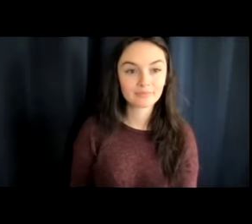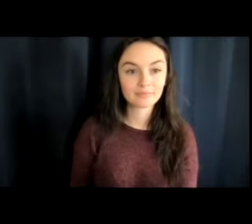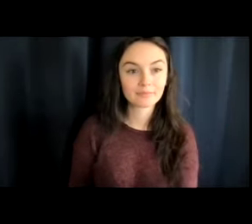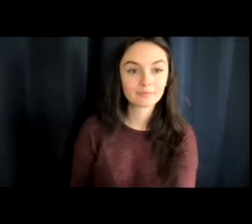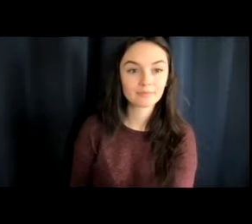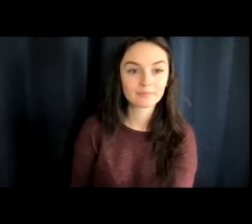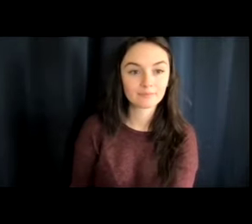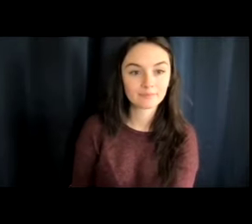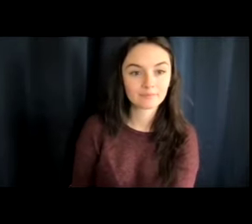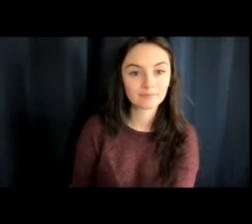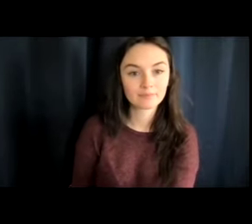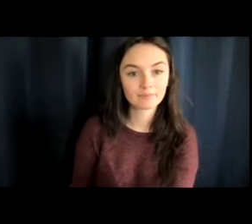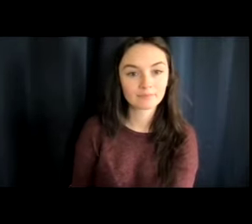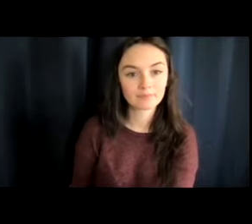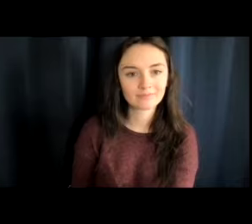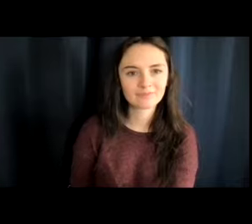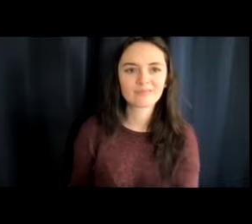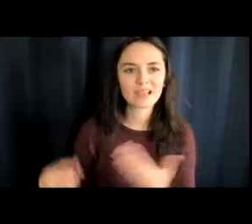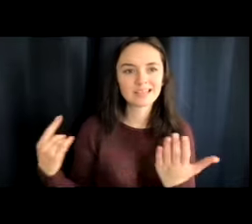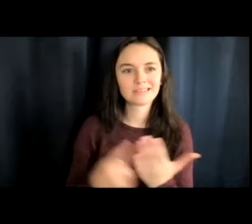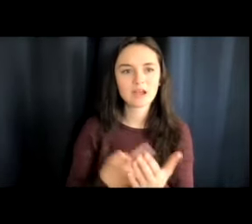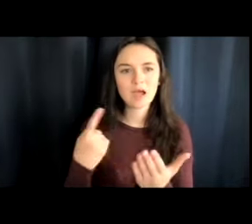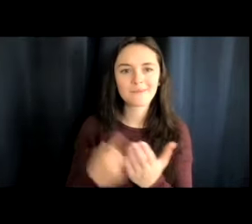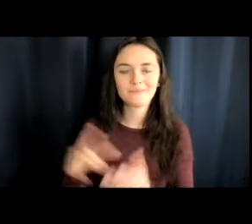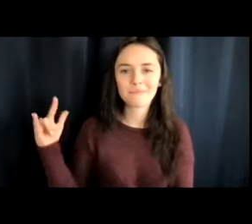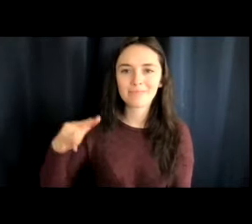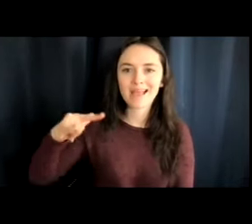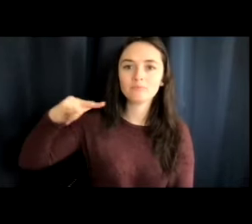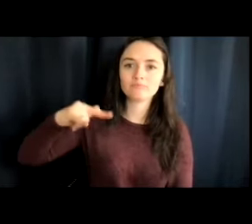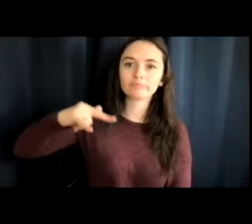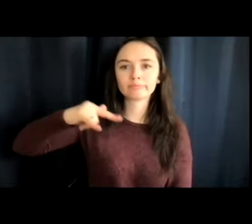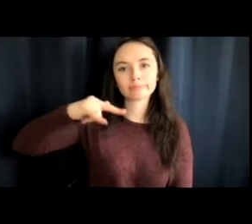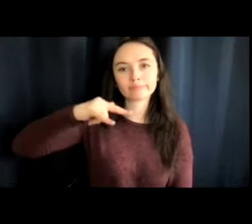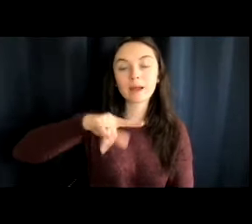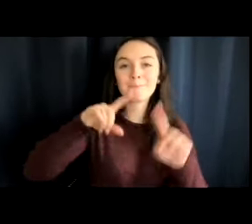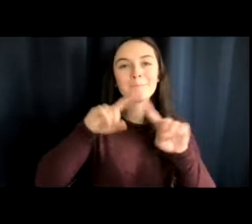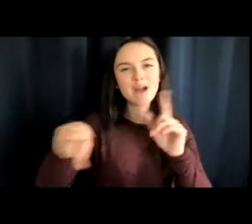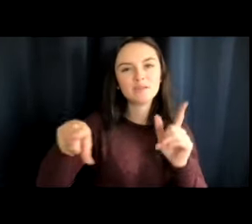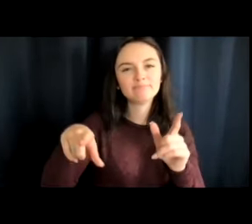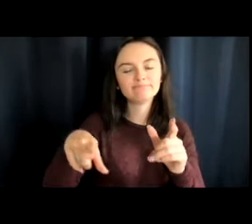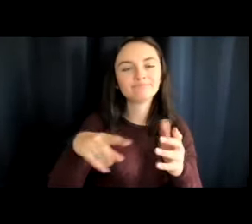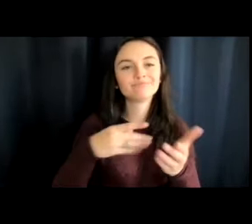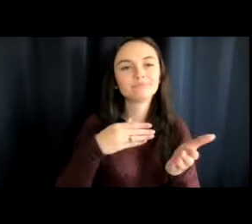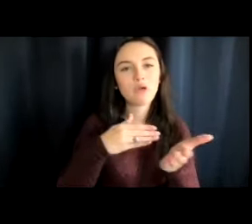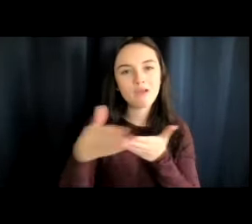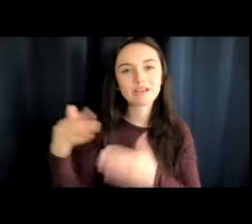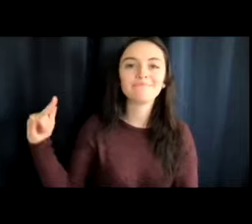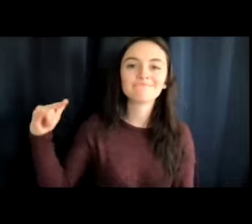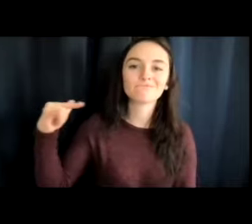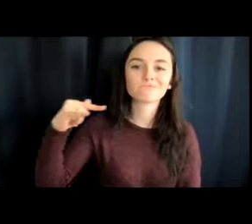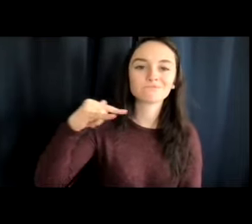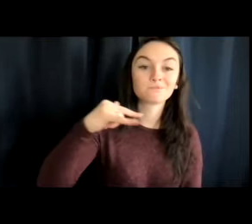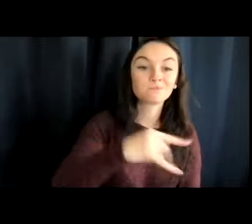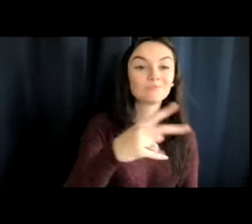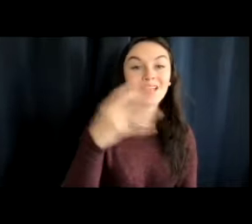Sometimes the plane is bouncy. But most of the time it's smooth. Outside there are clouds and clouds